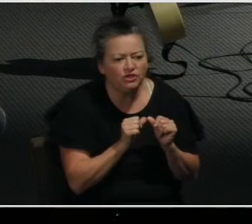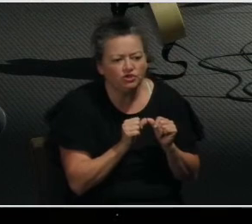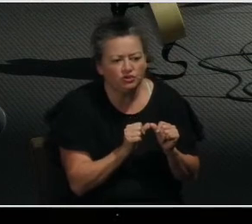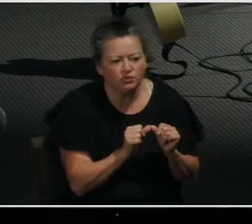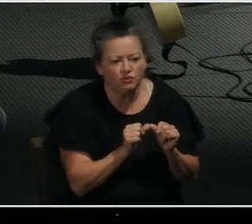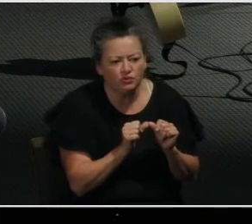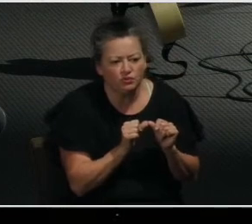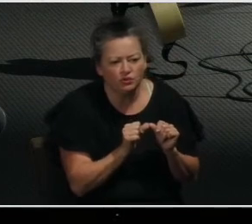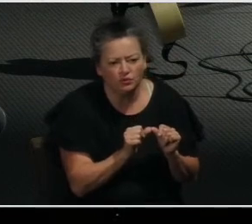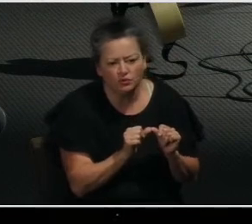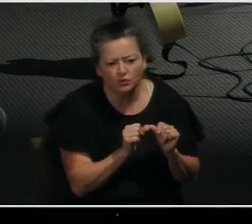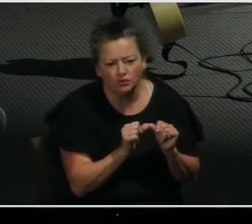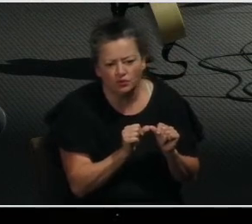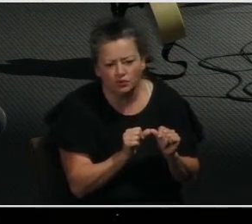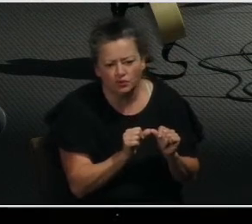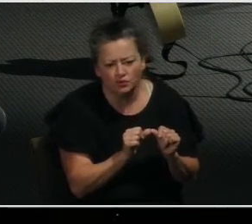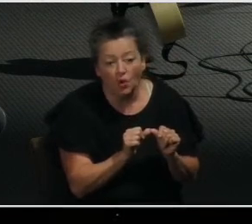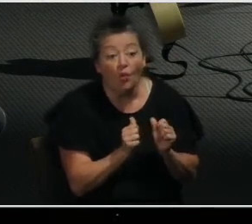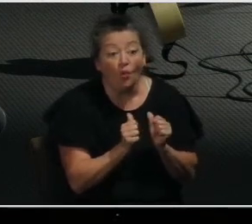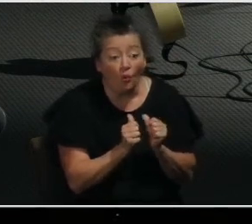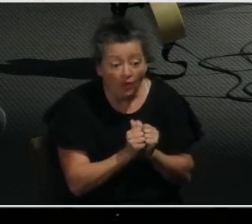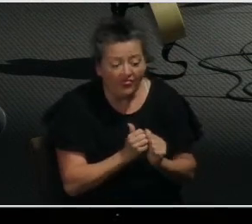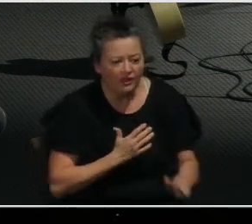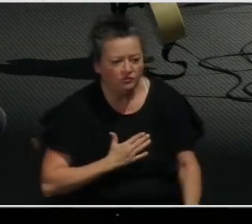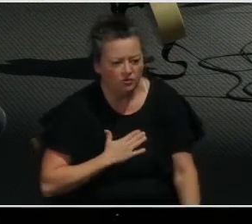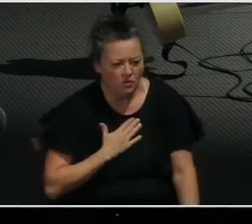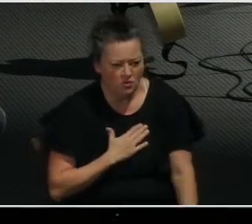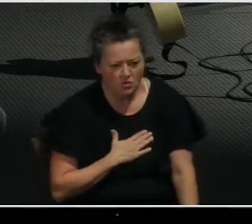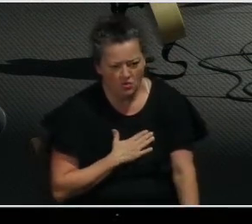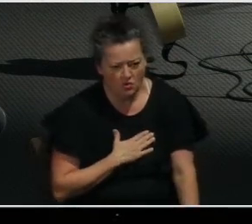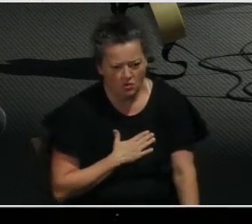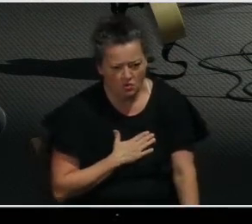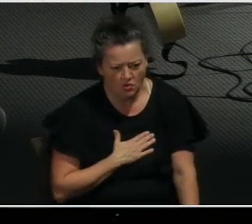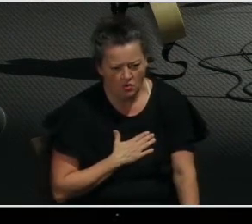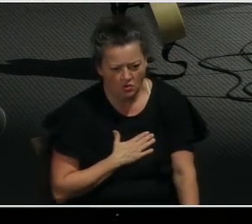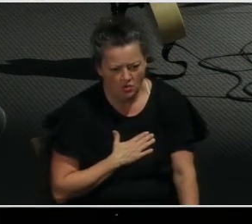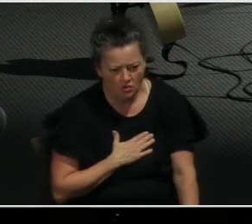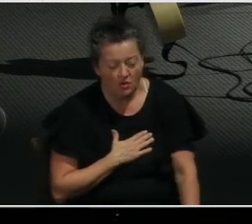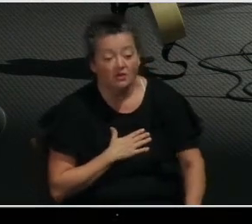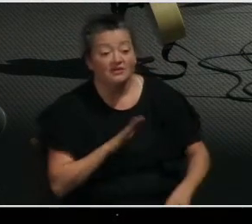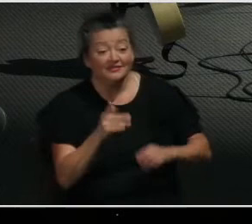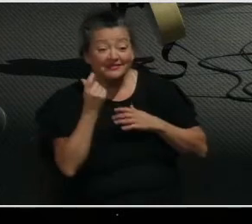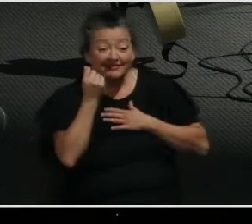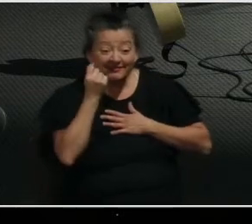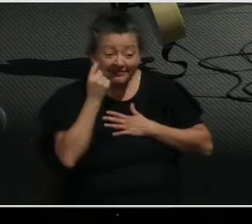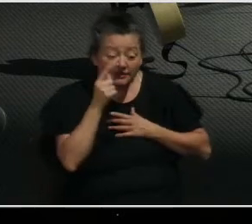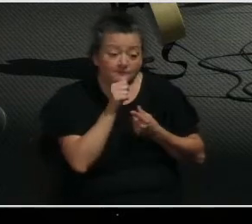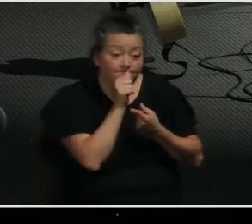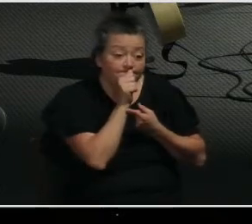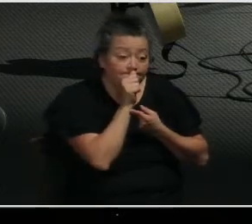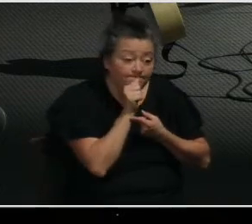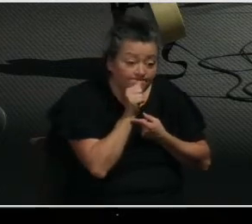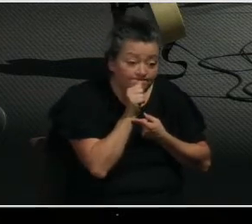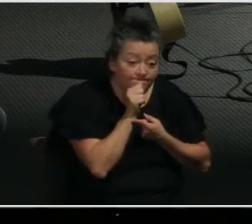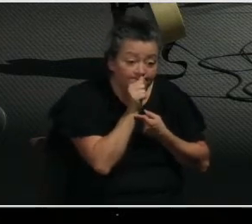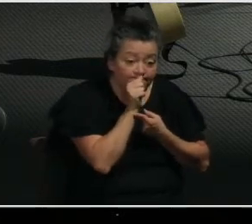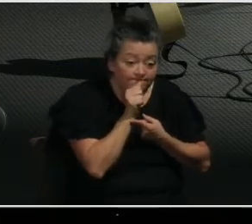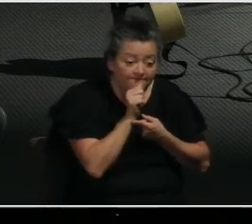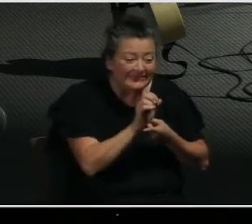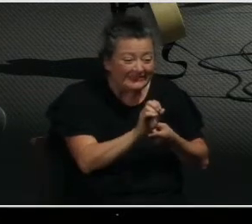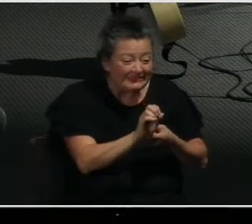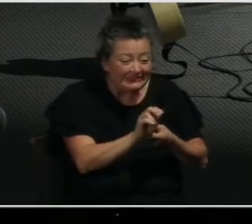joy. So the fourth characteristic of the God-pleasing life is enduring difficult situations